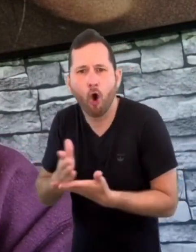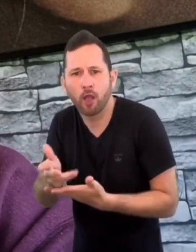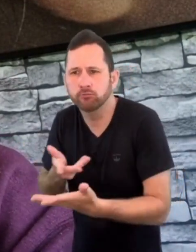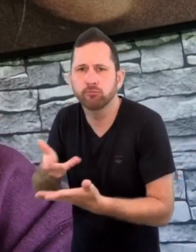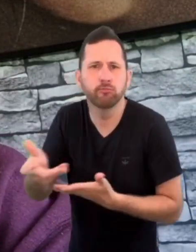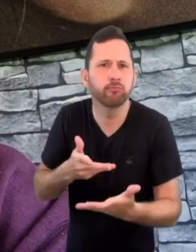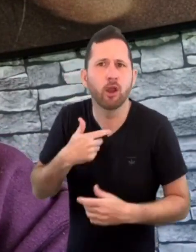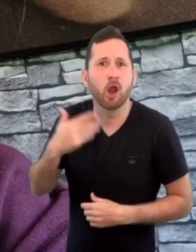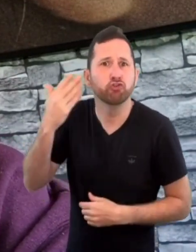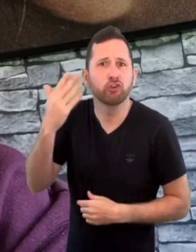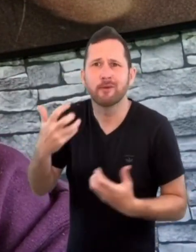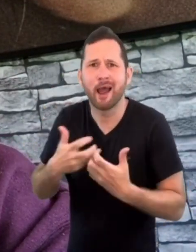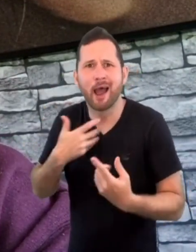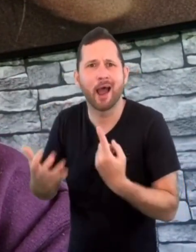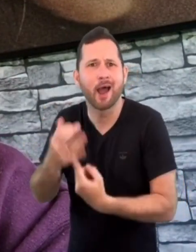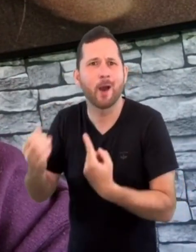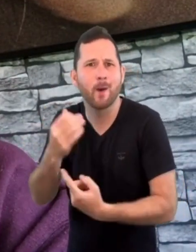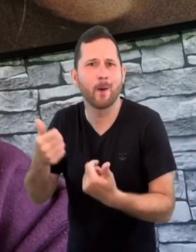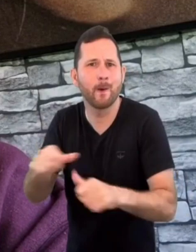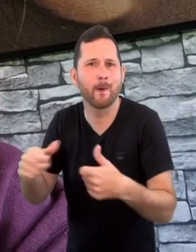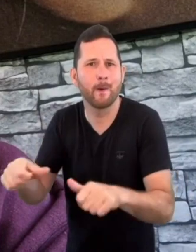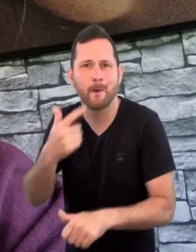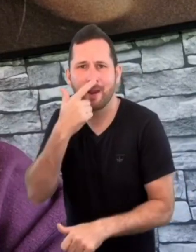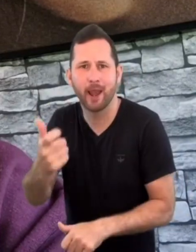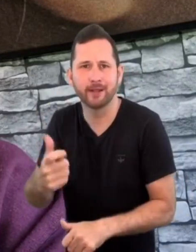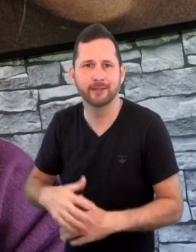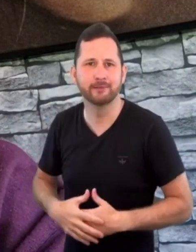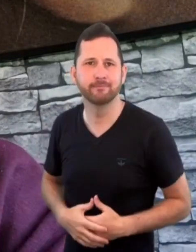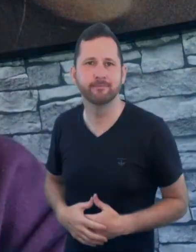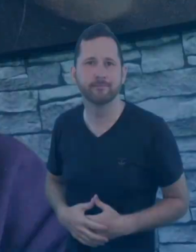And yeah, you can like achieve sort of the dreams you want to do.